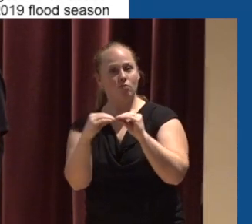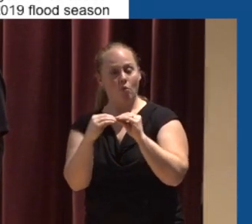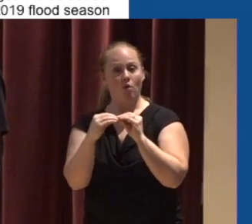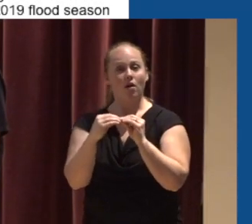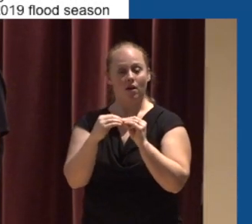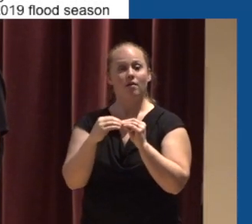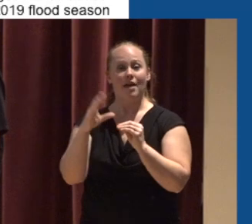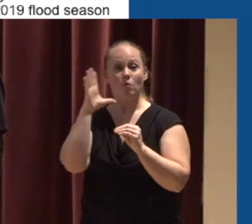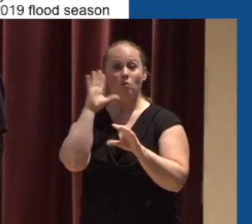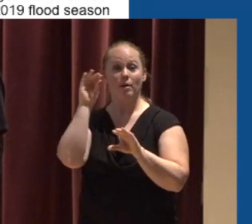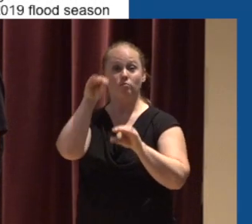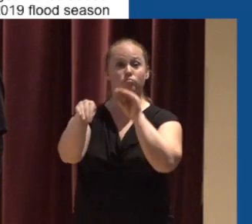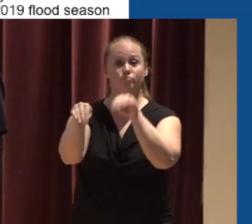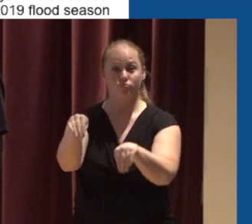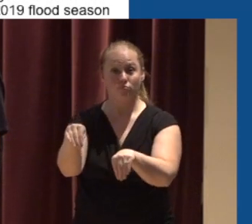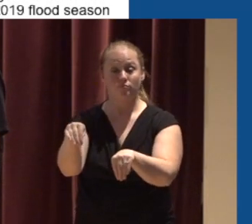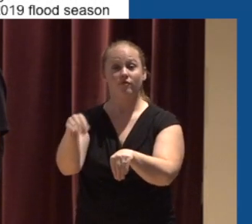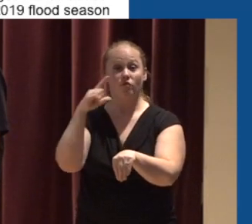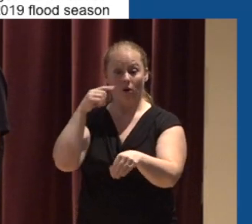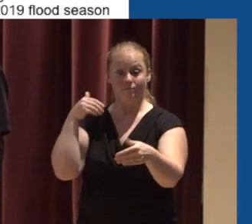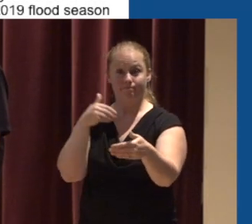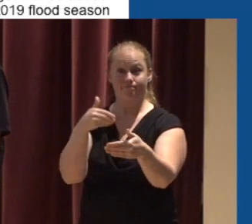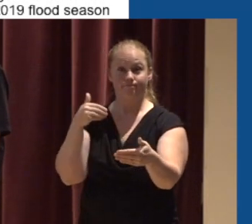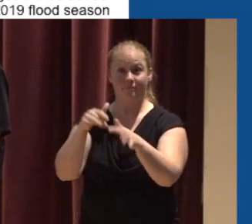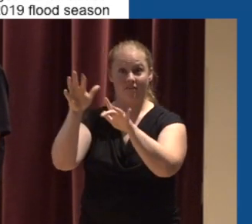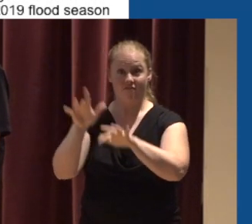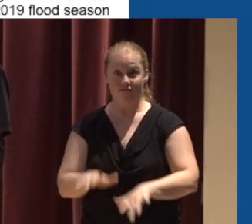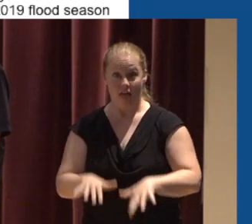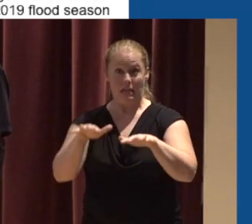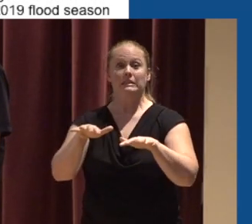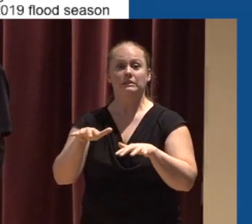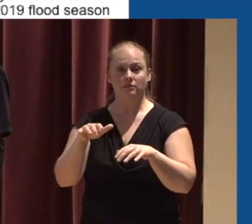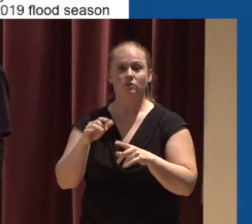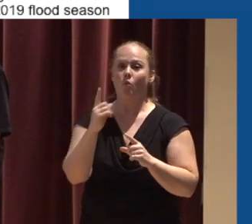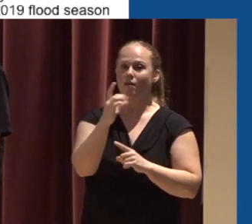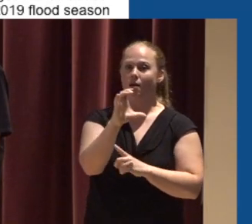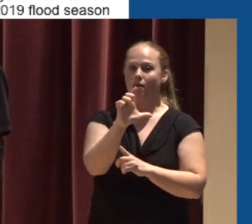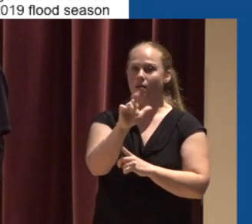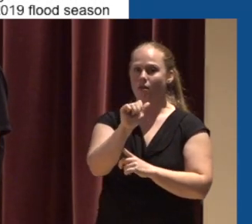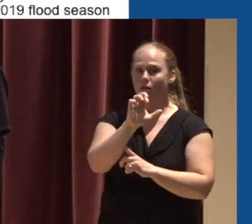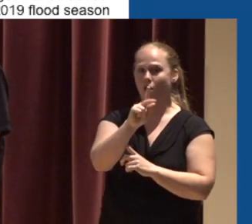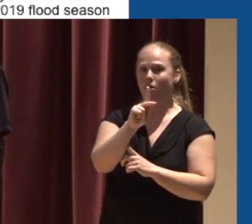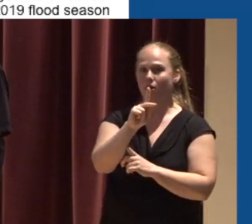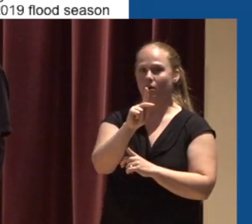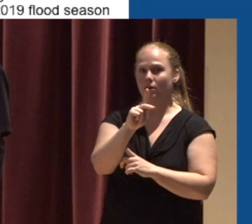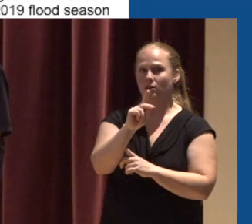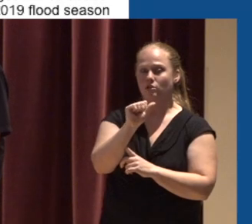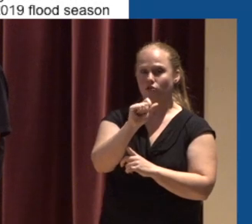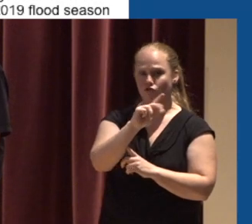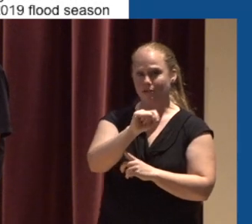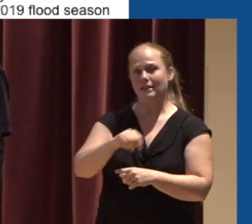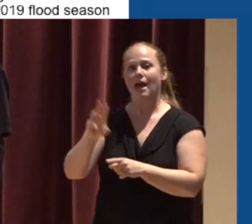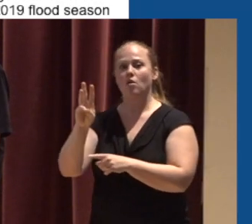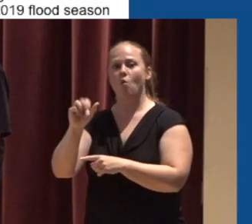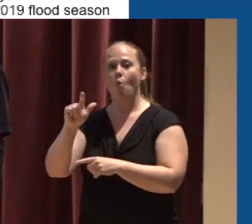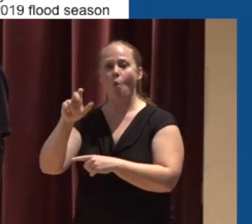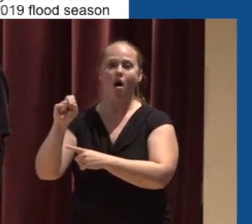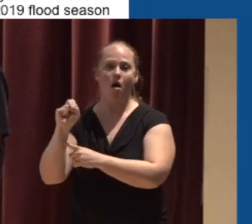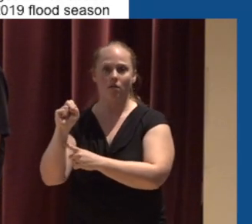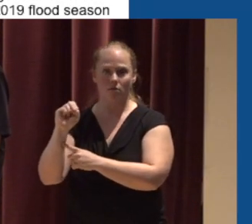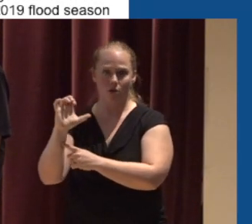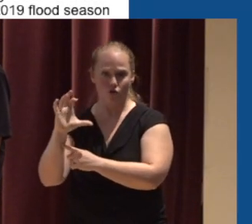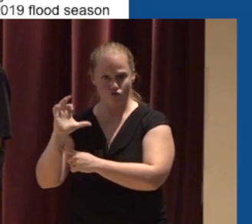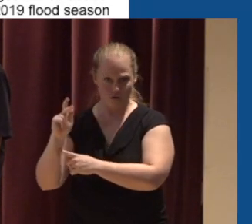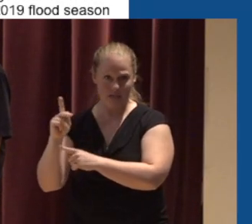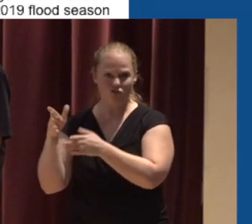will be installed for this upcoming plunge season One of which will be on Clark Creek at Gilmore Field And the other one will be on Wall Creek at Wiltsy